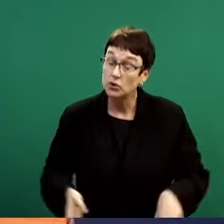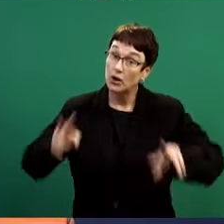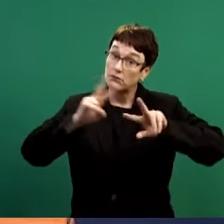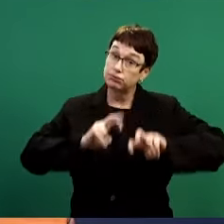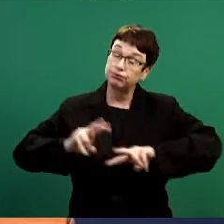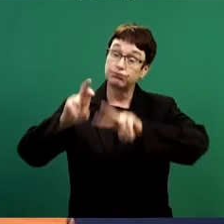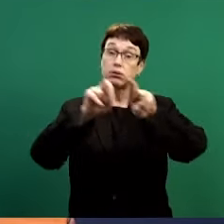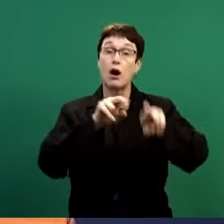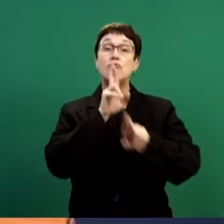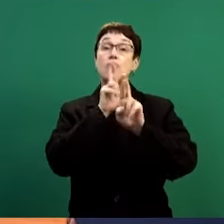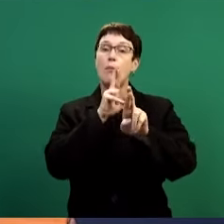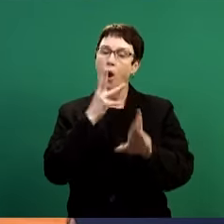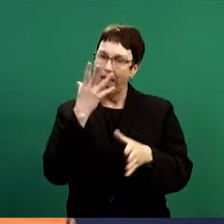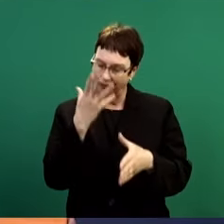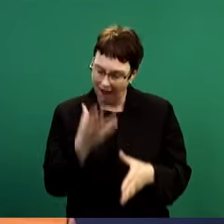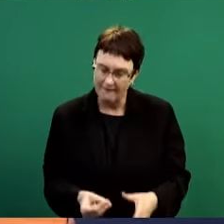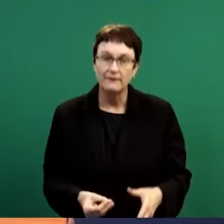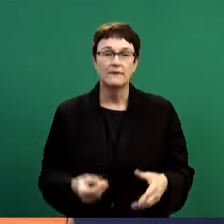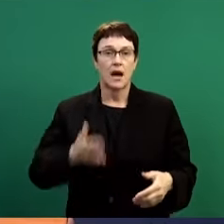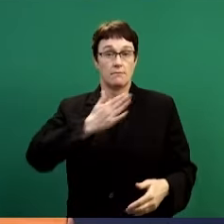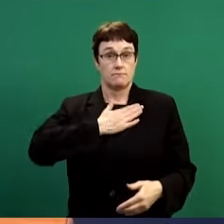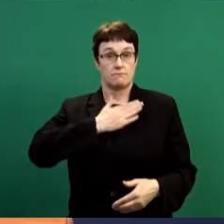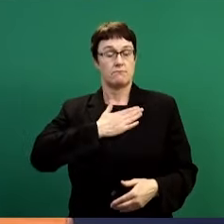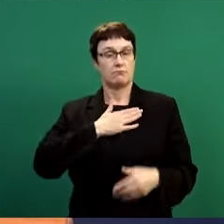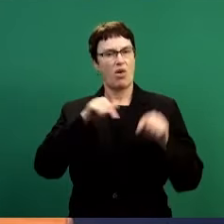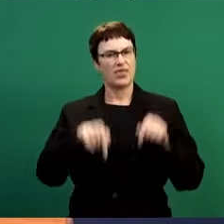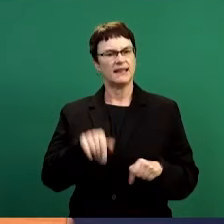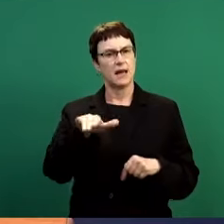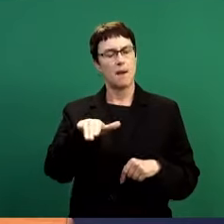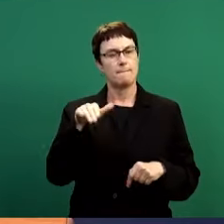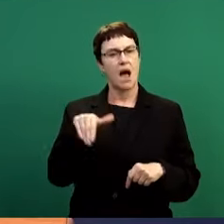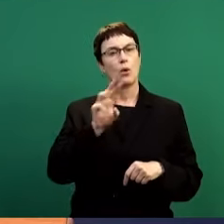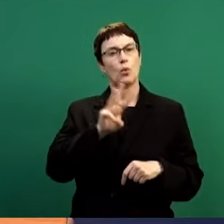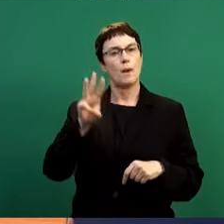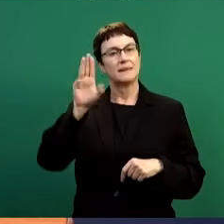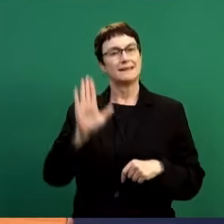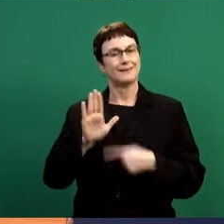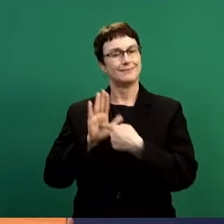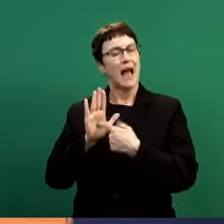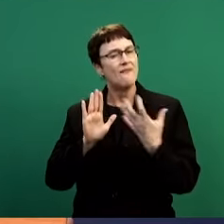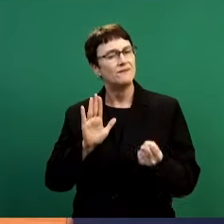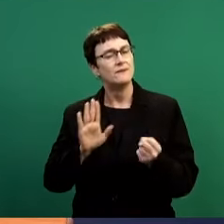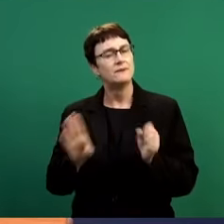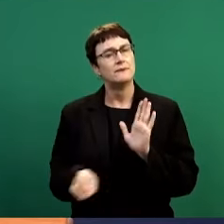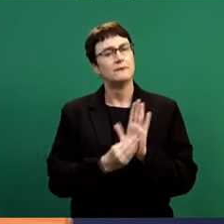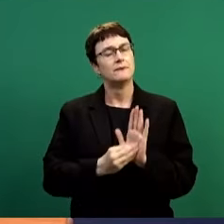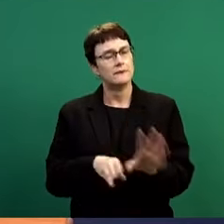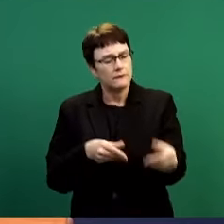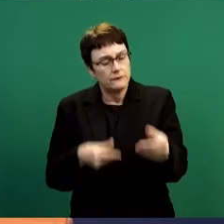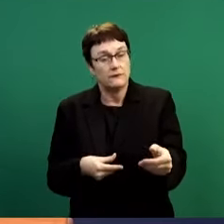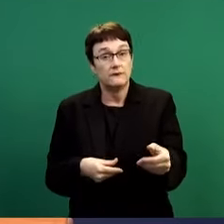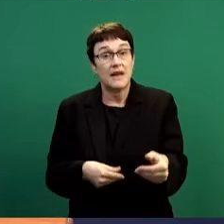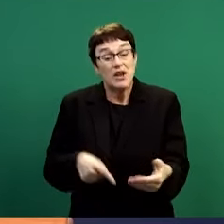Bank website. Amongst its key recommendations was that we must develop a